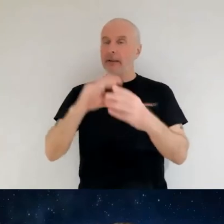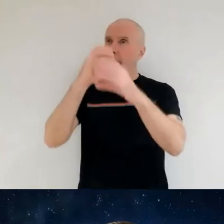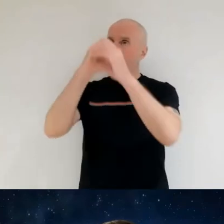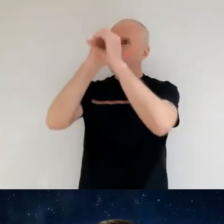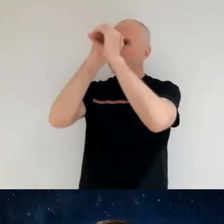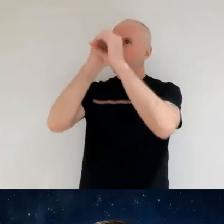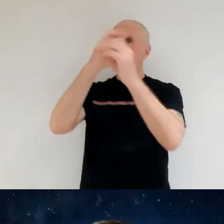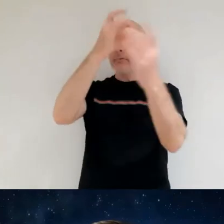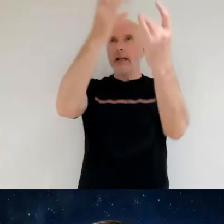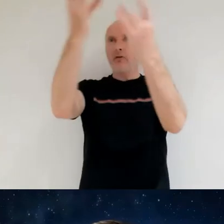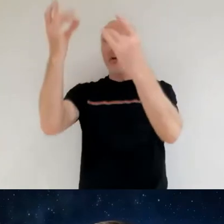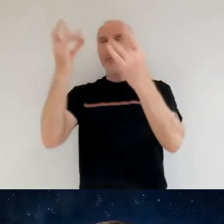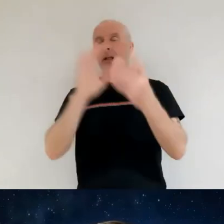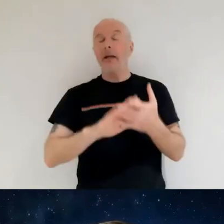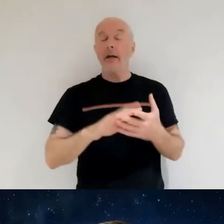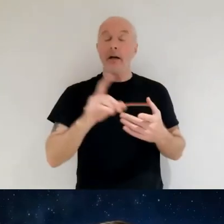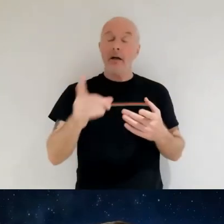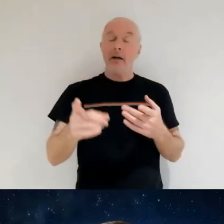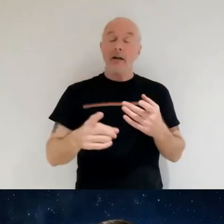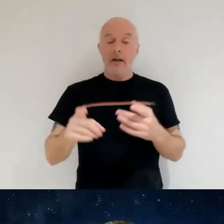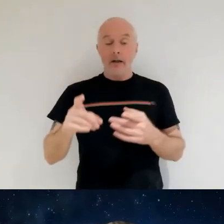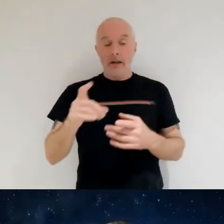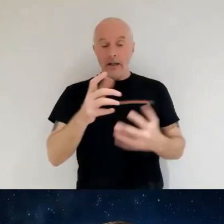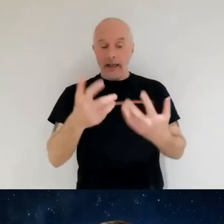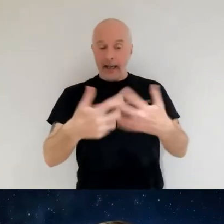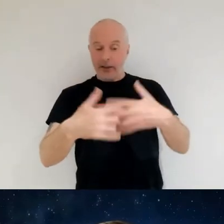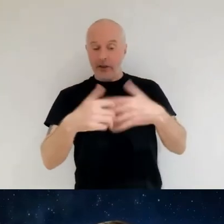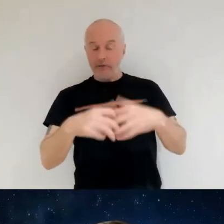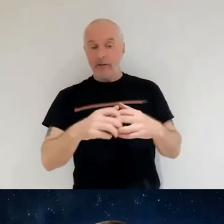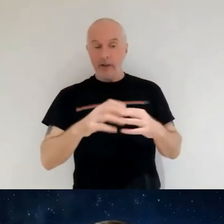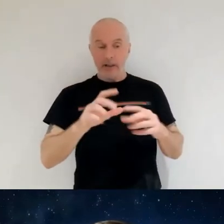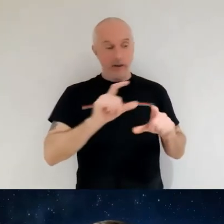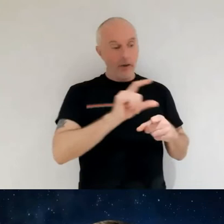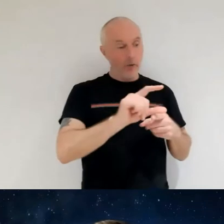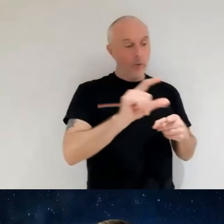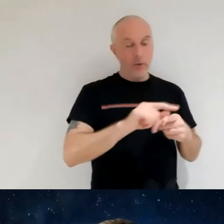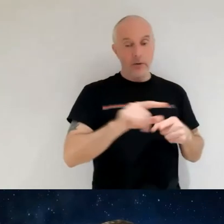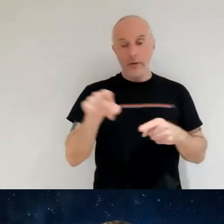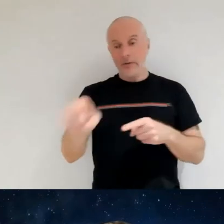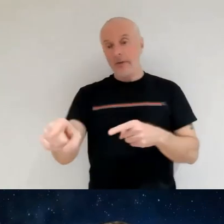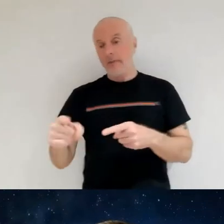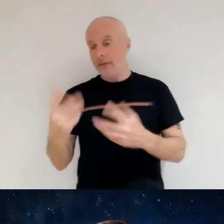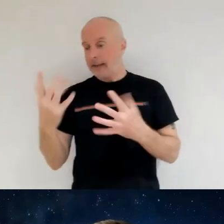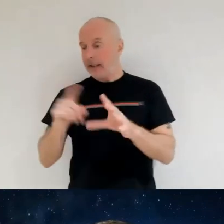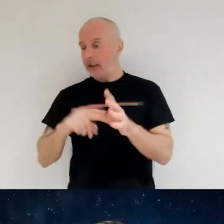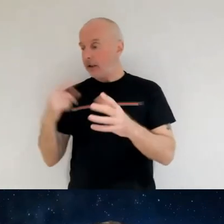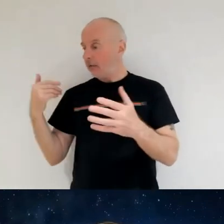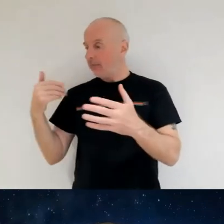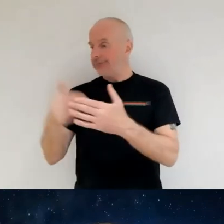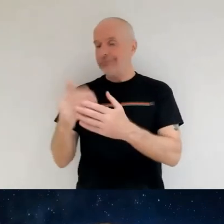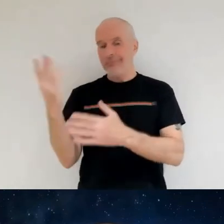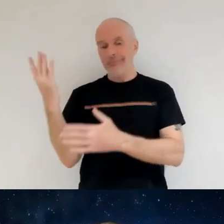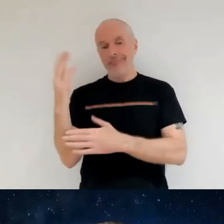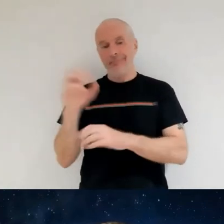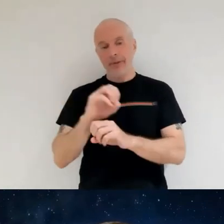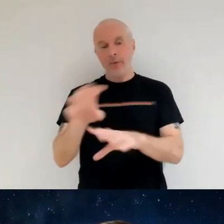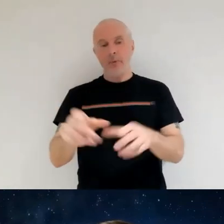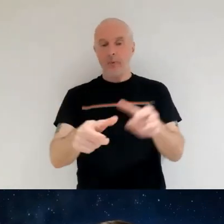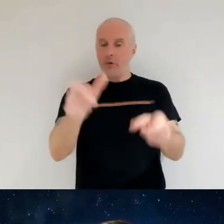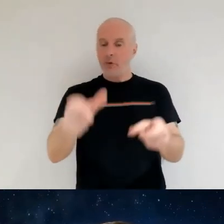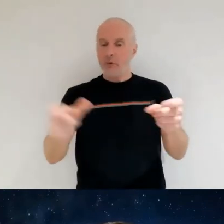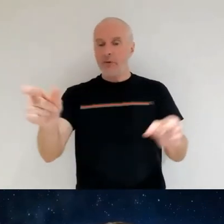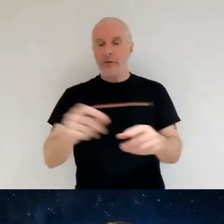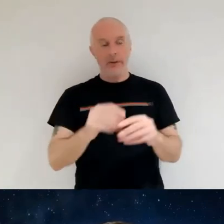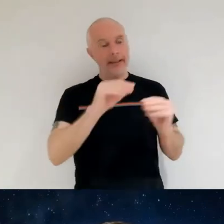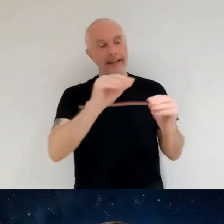space engineering course sophie spent the last 10 plus years delivering lectures and workshops to students and teachers across the globe outside of her